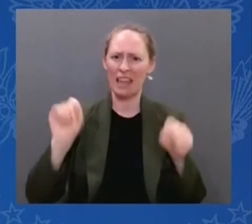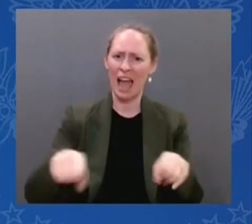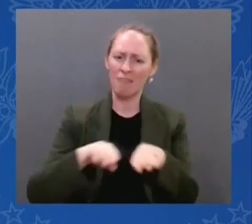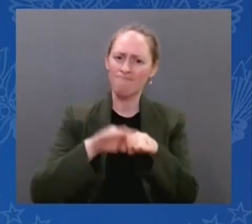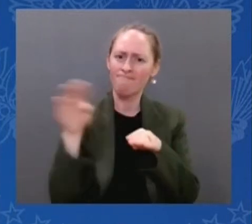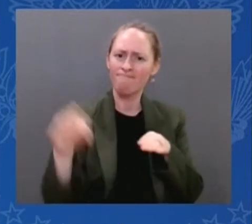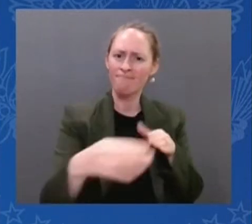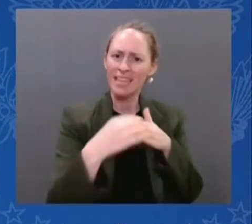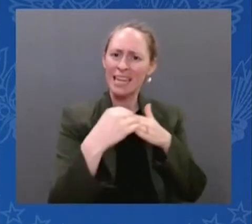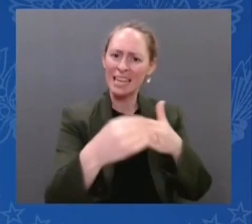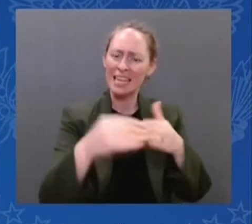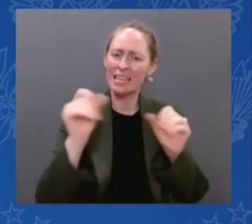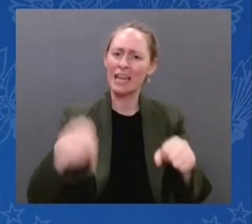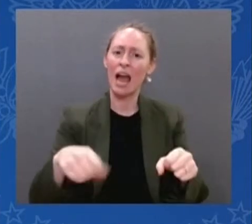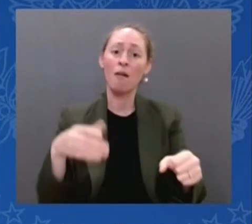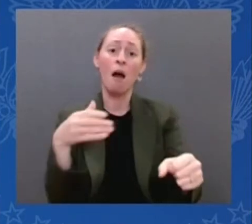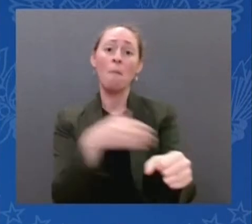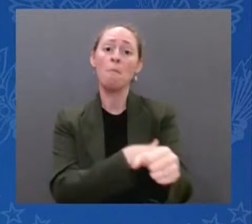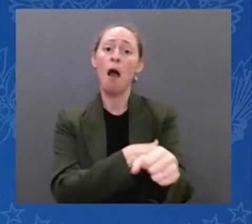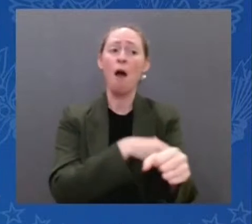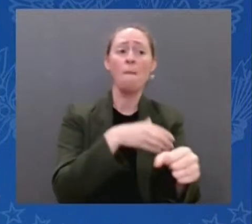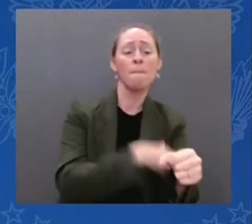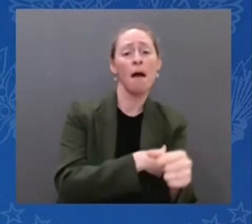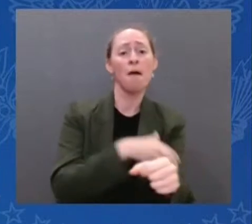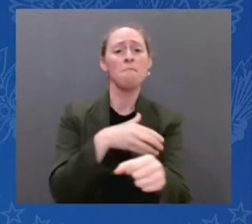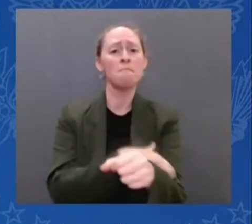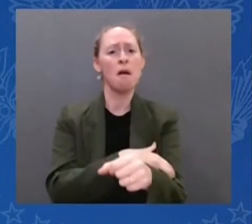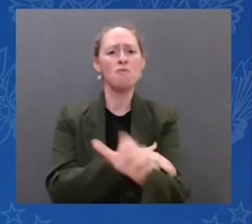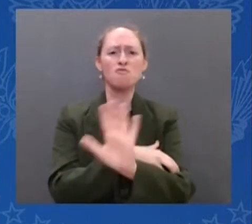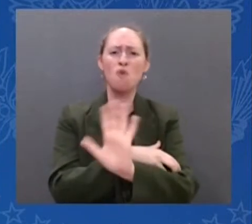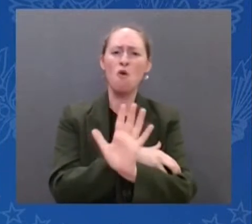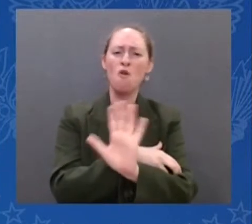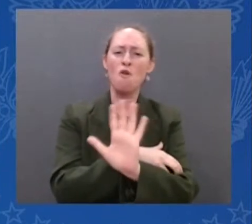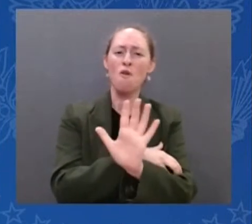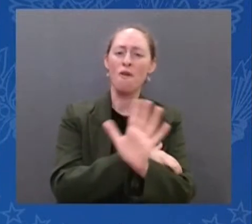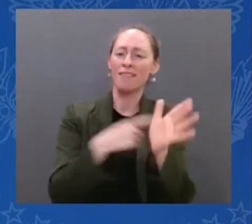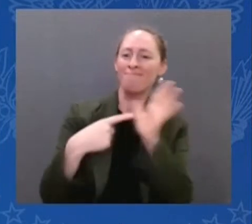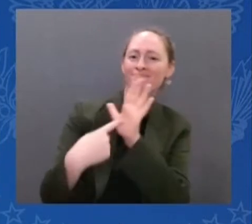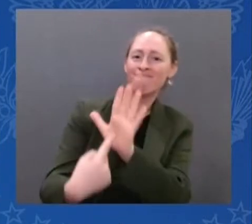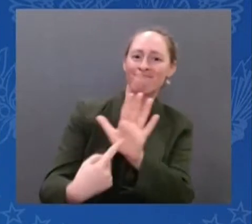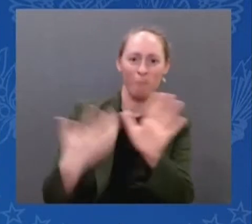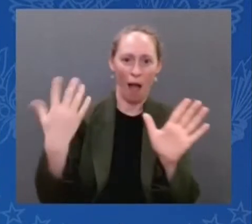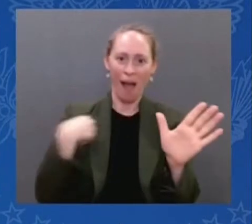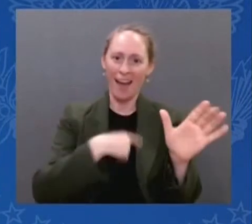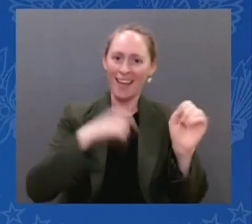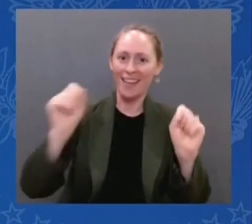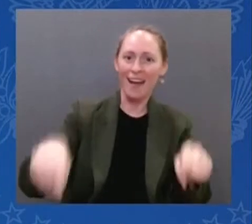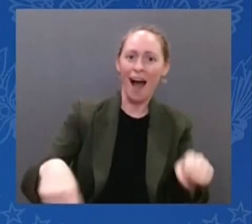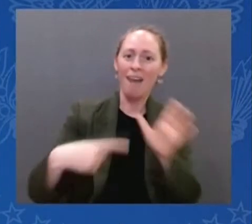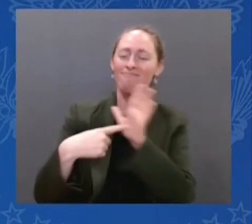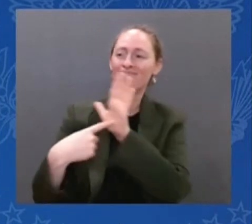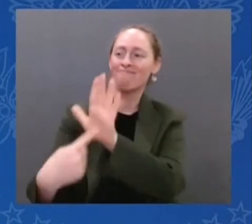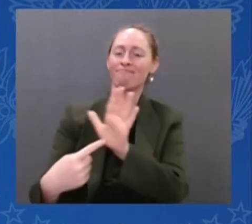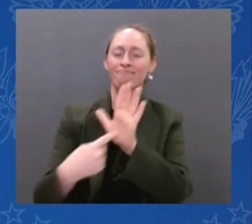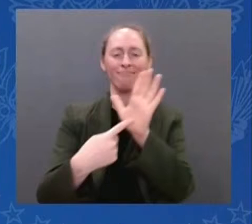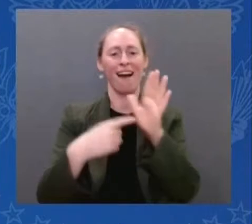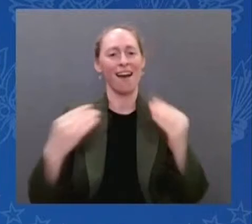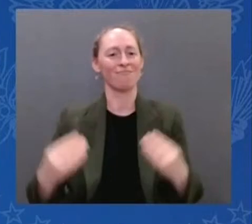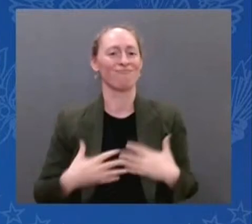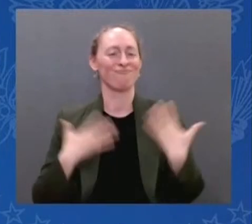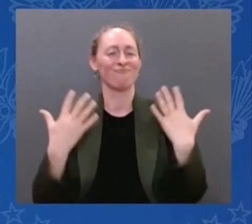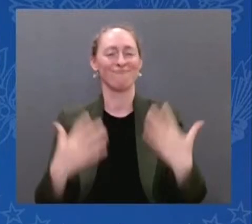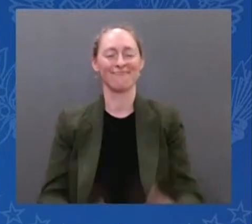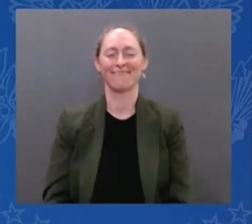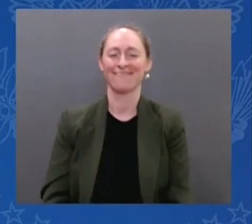with others. It symbolizes the relentless spirit of American ingenuity. And it shows what we can achieve, what more we can